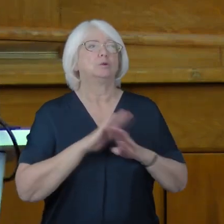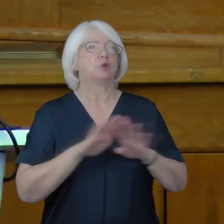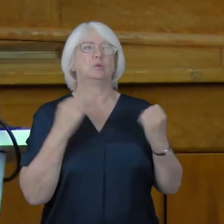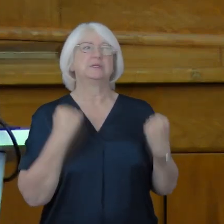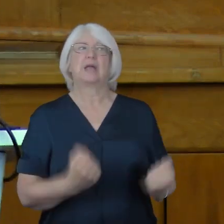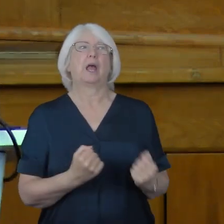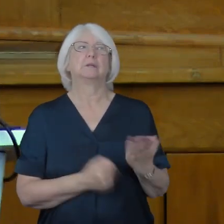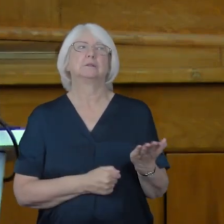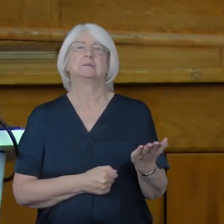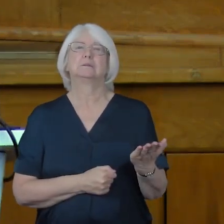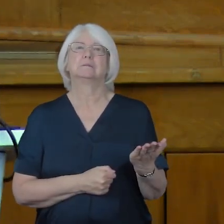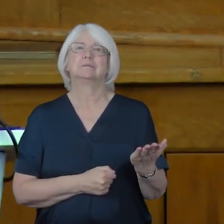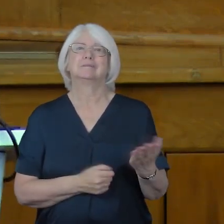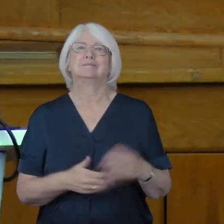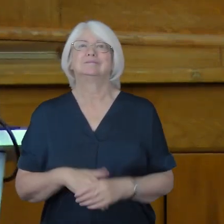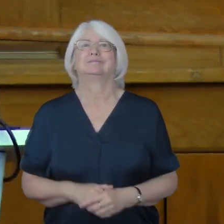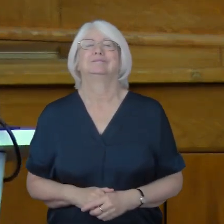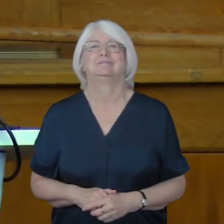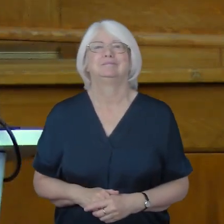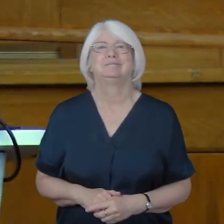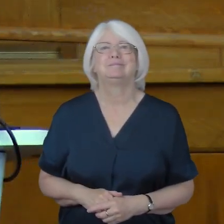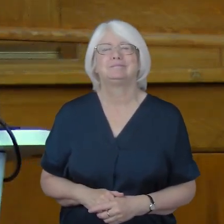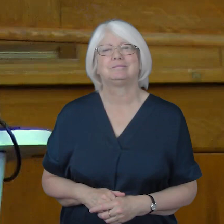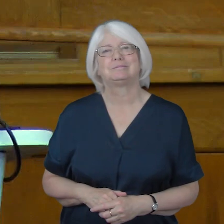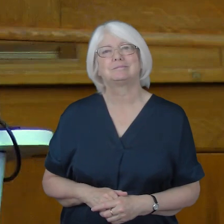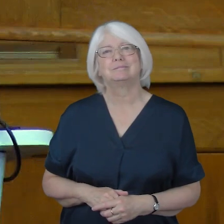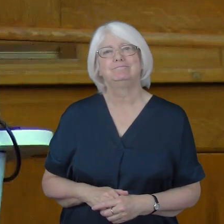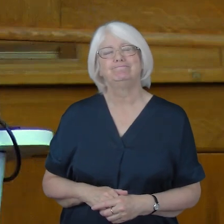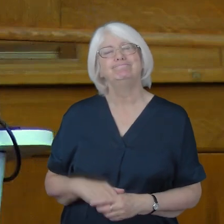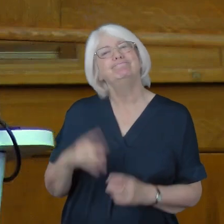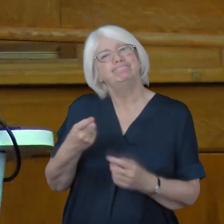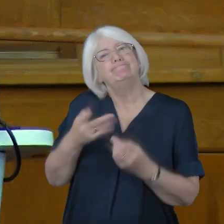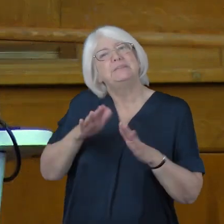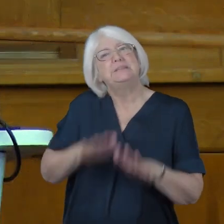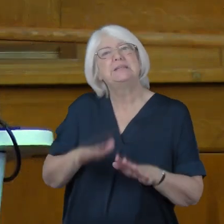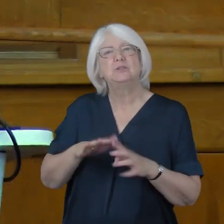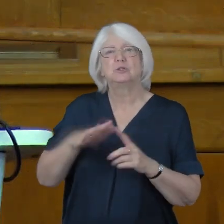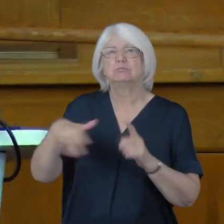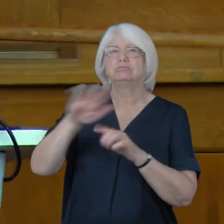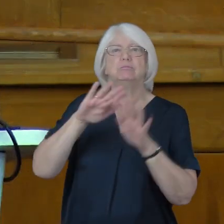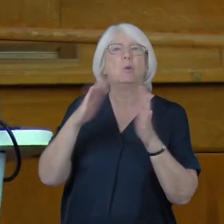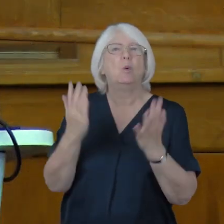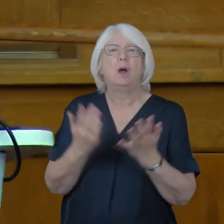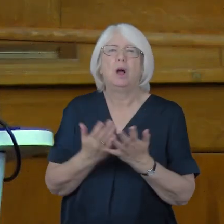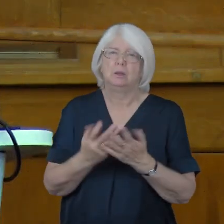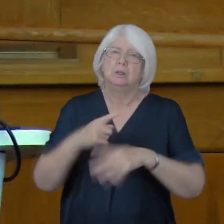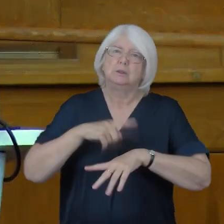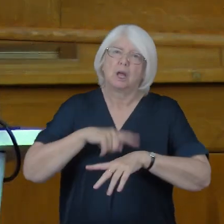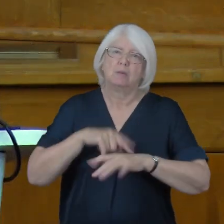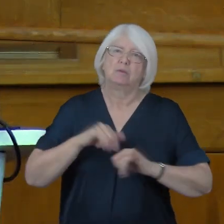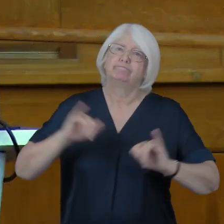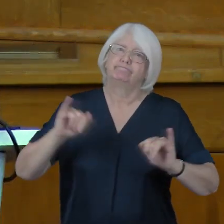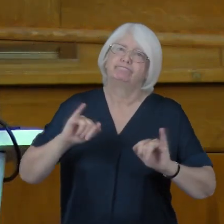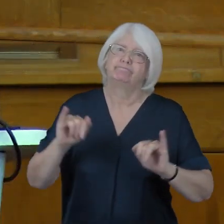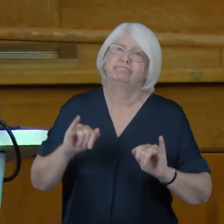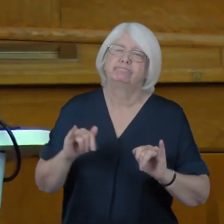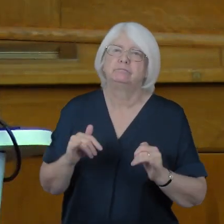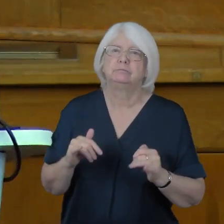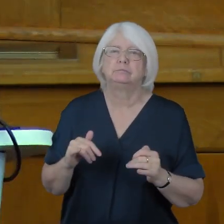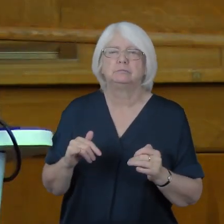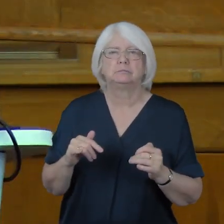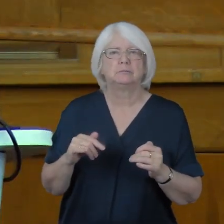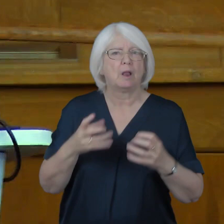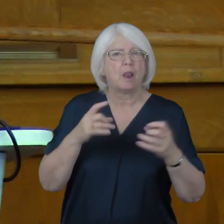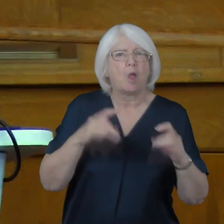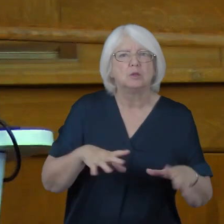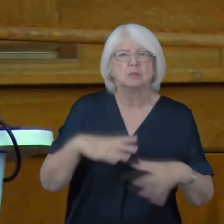In this nation and around the world, this is a time of trauma, of loss and bereavement and struggle. Yet amidst it all,